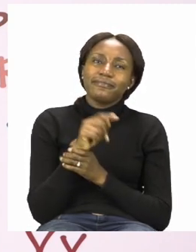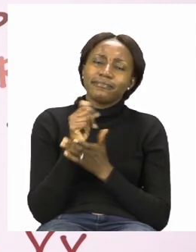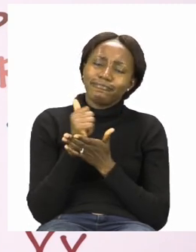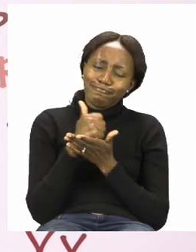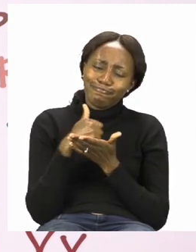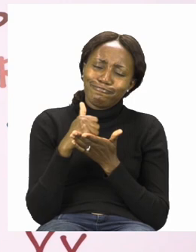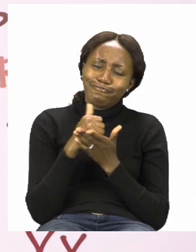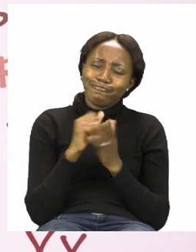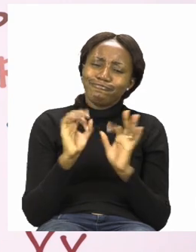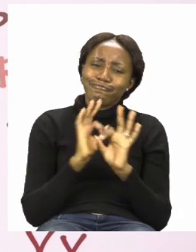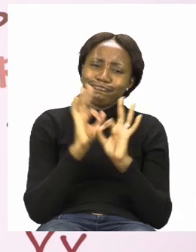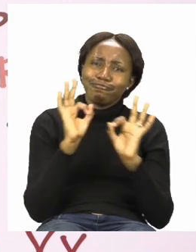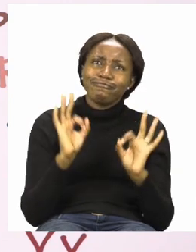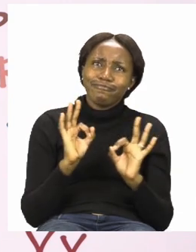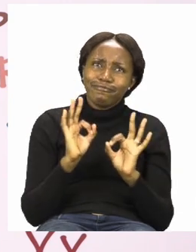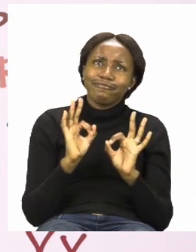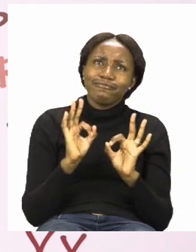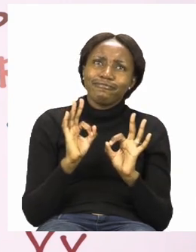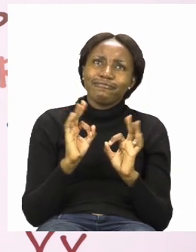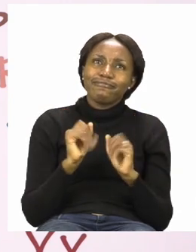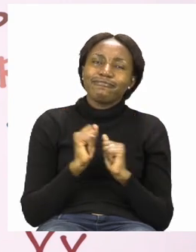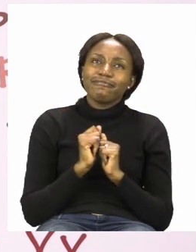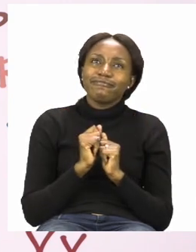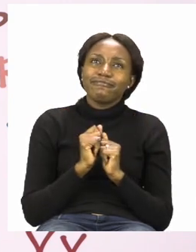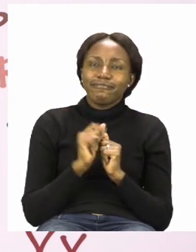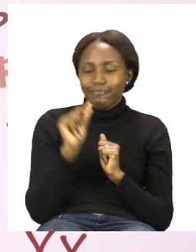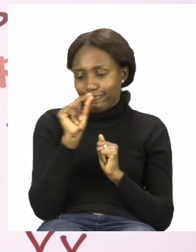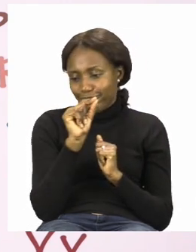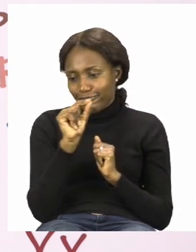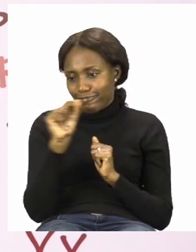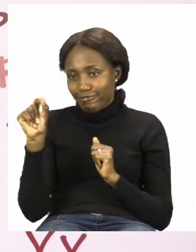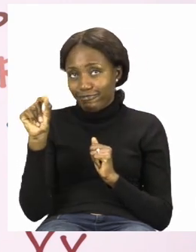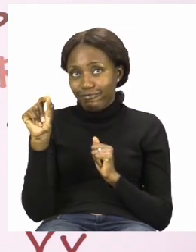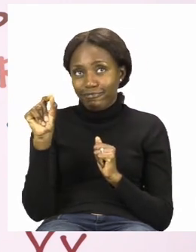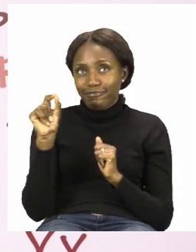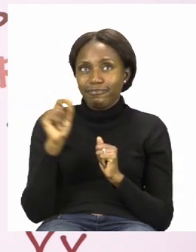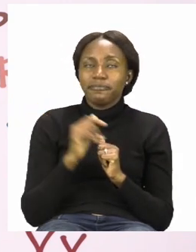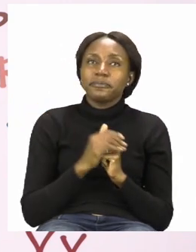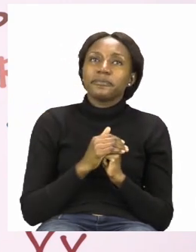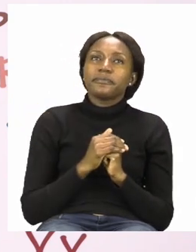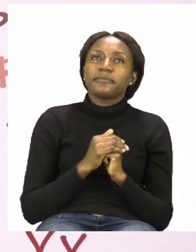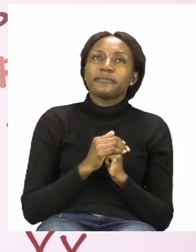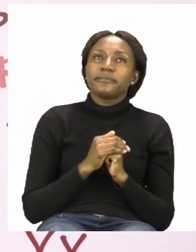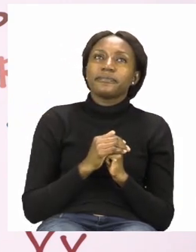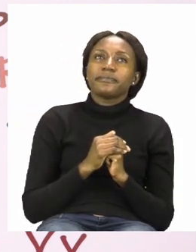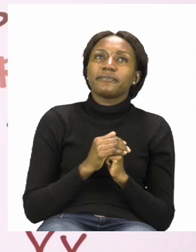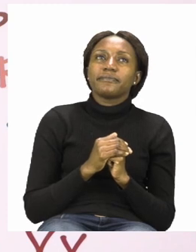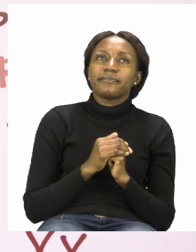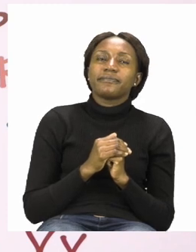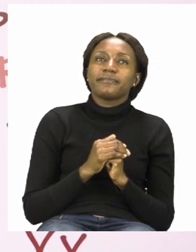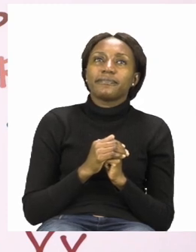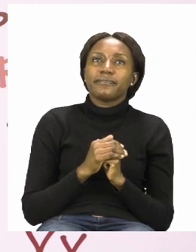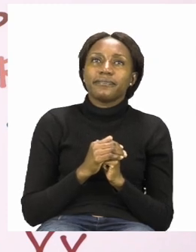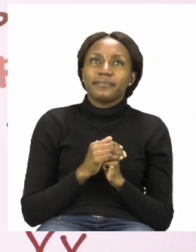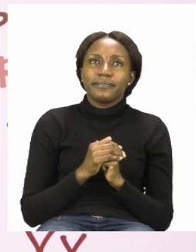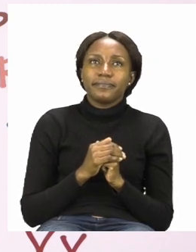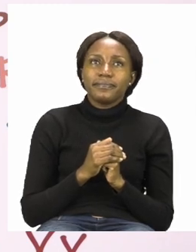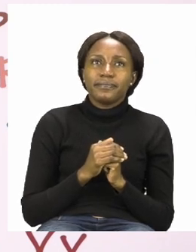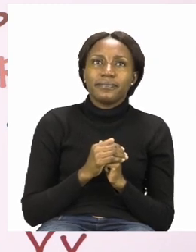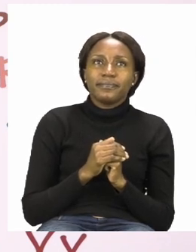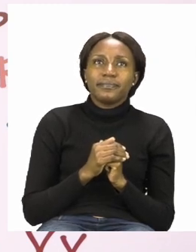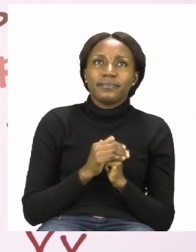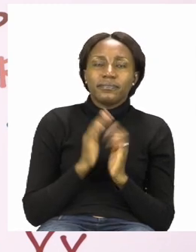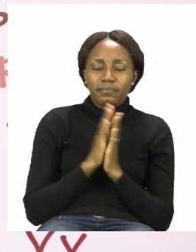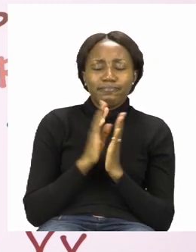and come to where you started make sure that you do your exercise by first